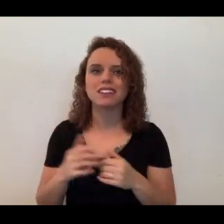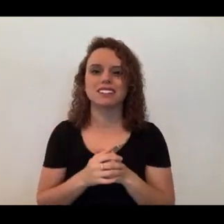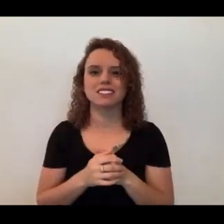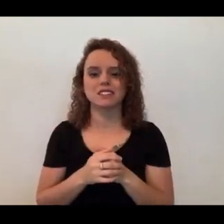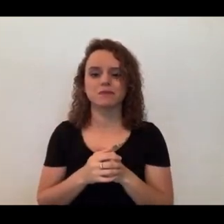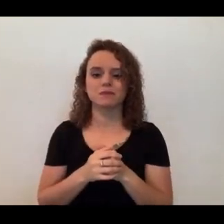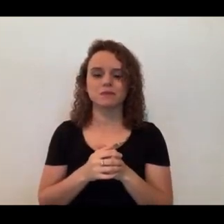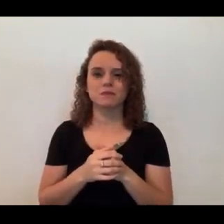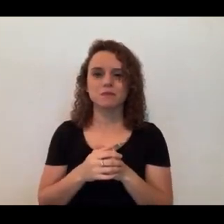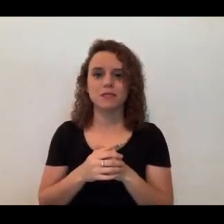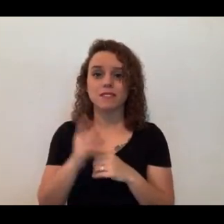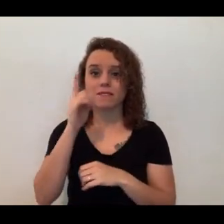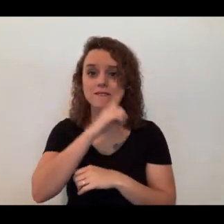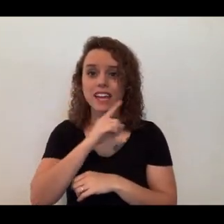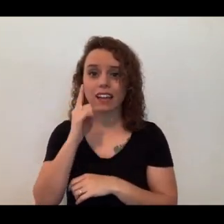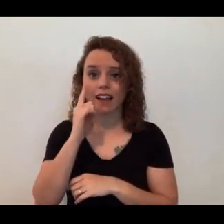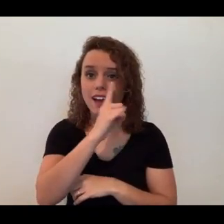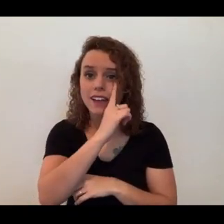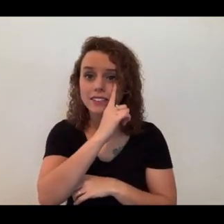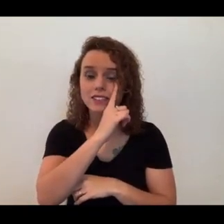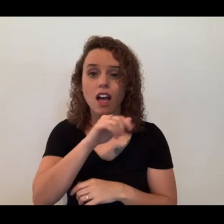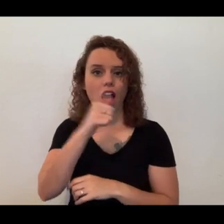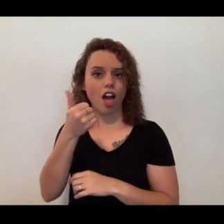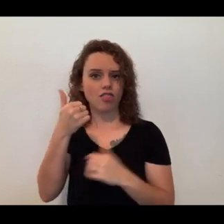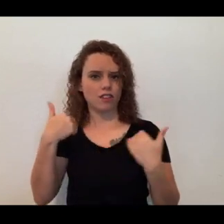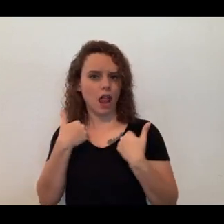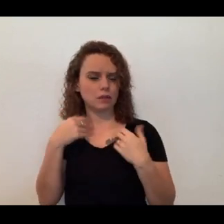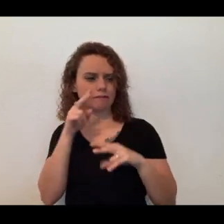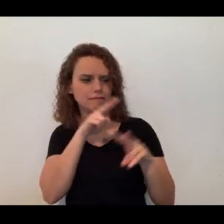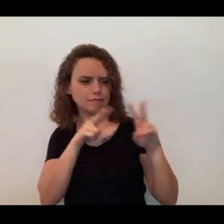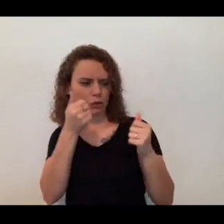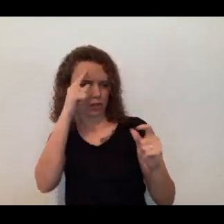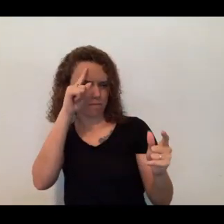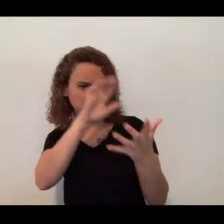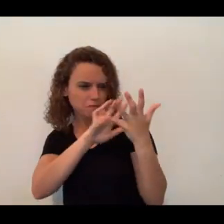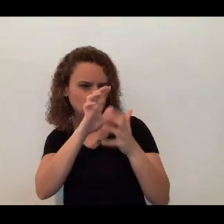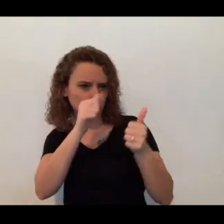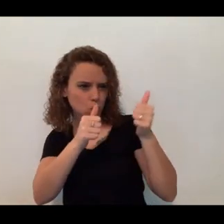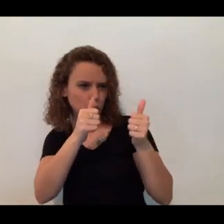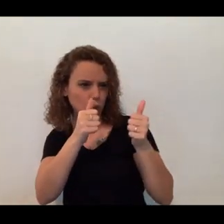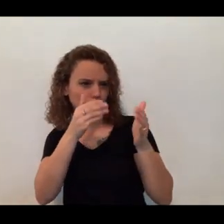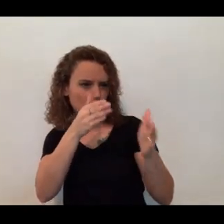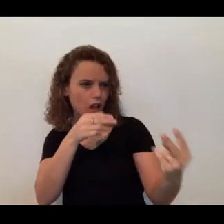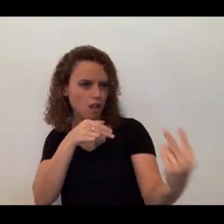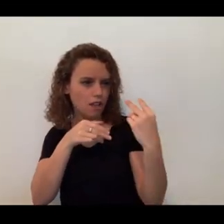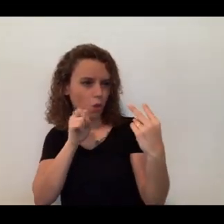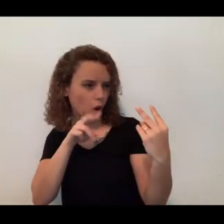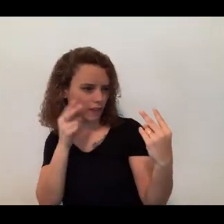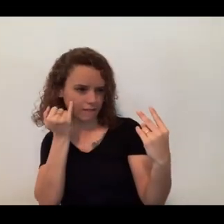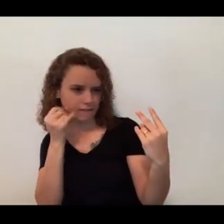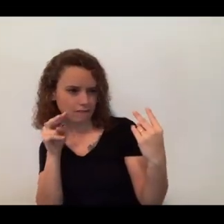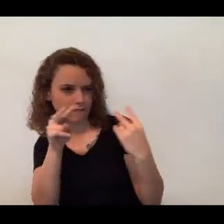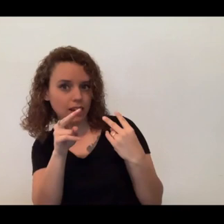eyes so that other animals might be confused about what position this animal is looking. And that's really great for camouflage